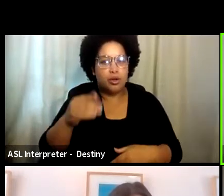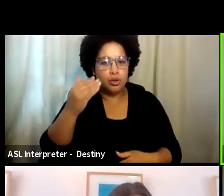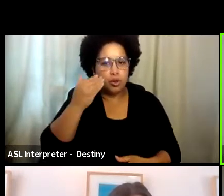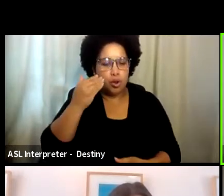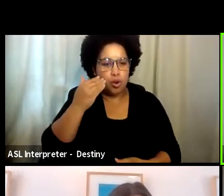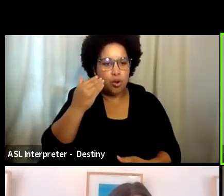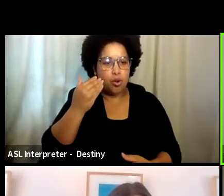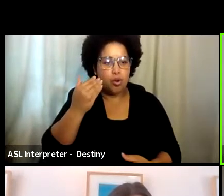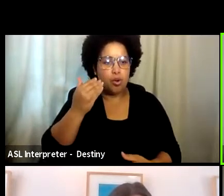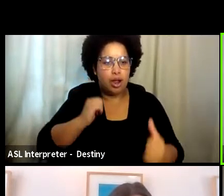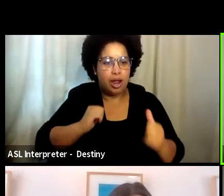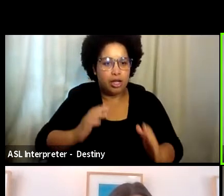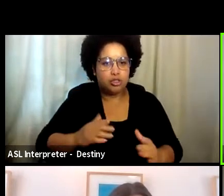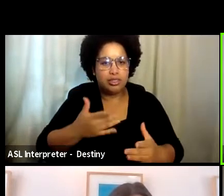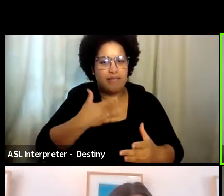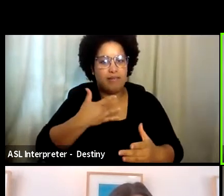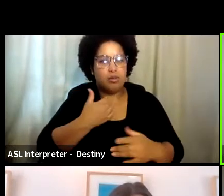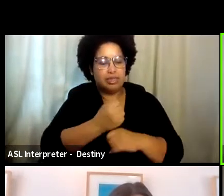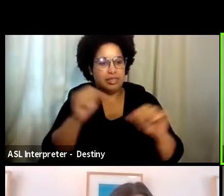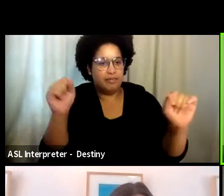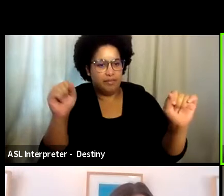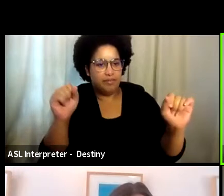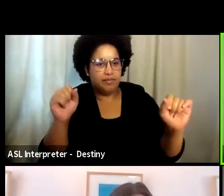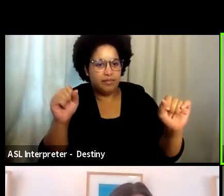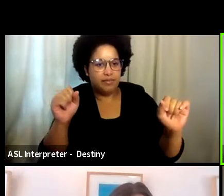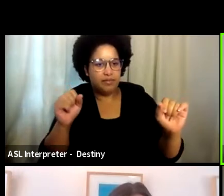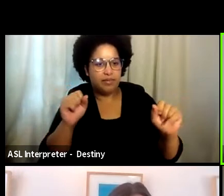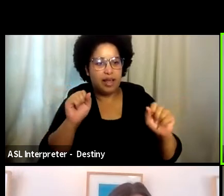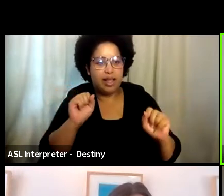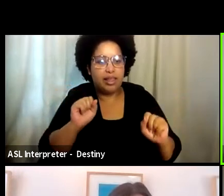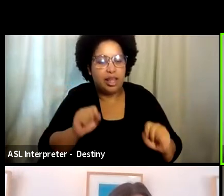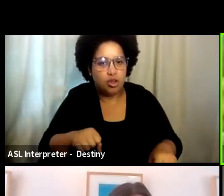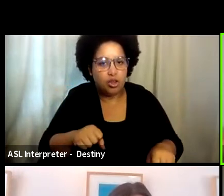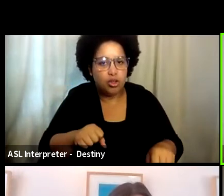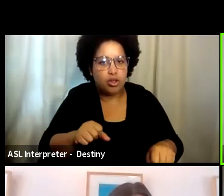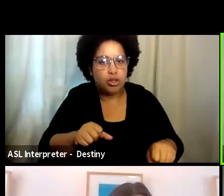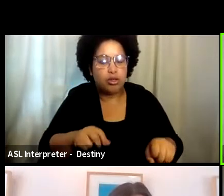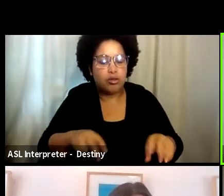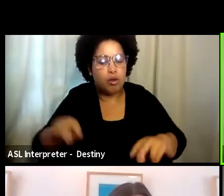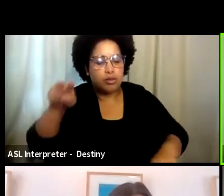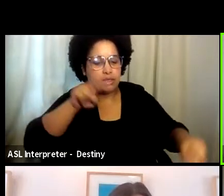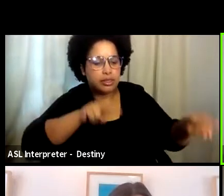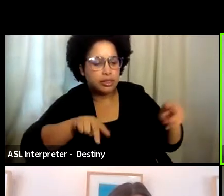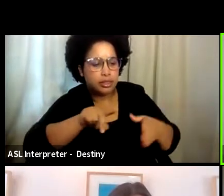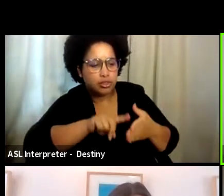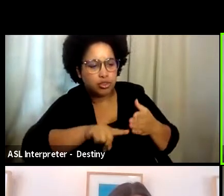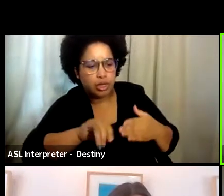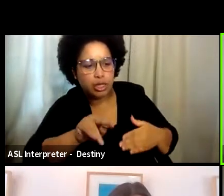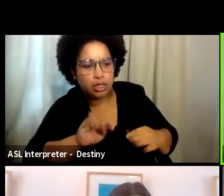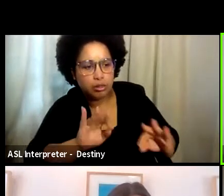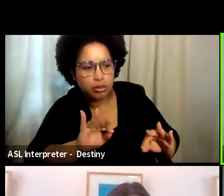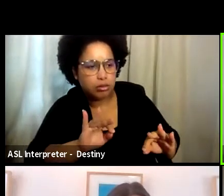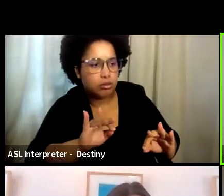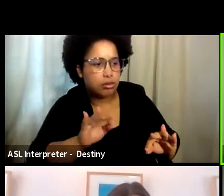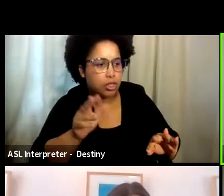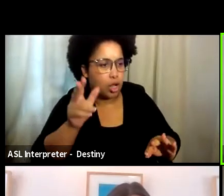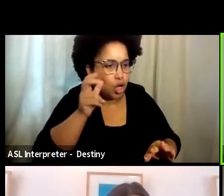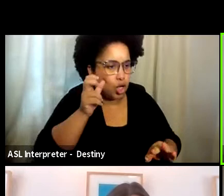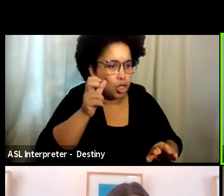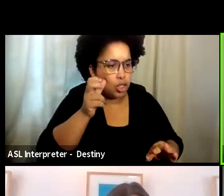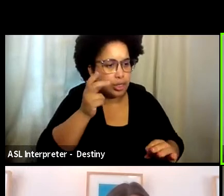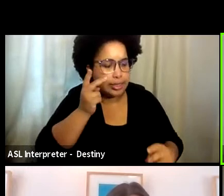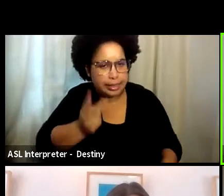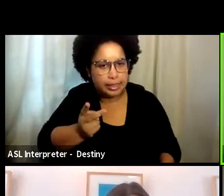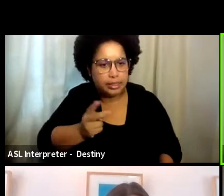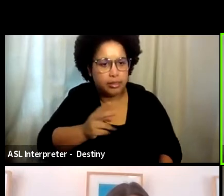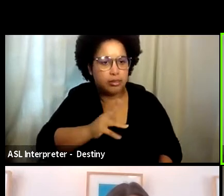her actors were safe and that she could go and oversee everything and check in knowing that they were being heard and seen. So I just